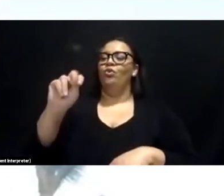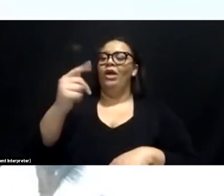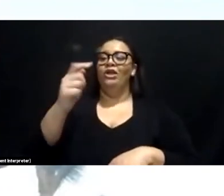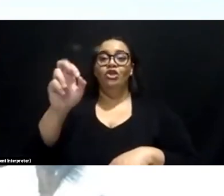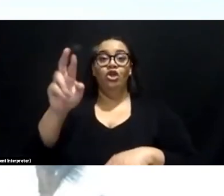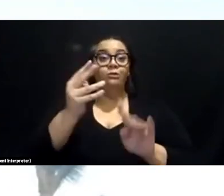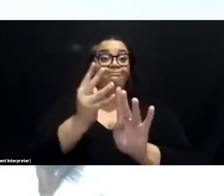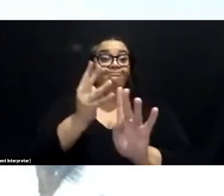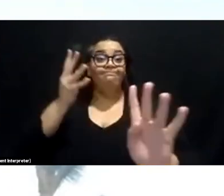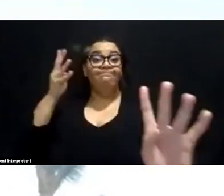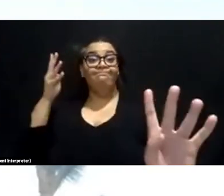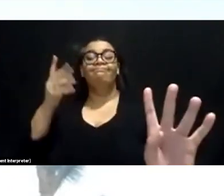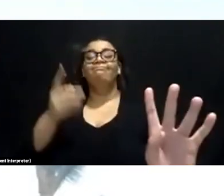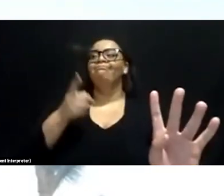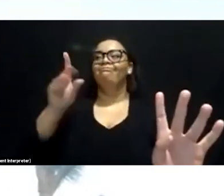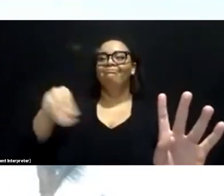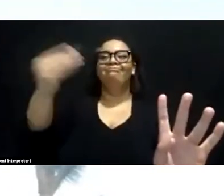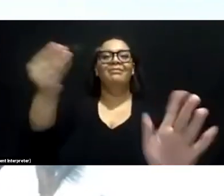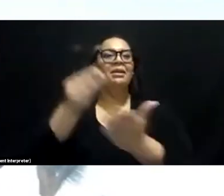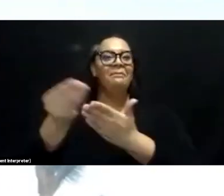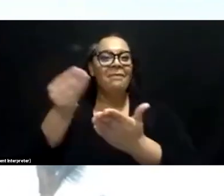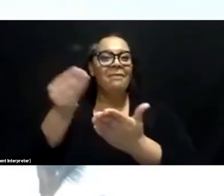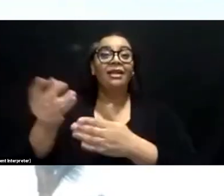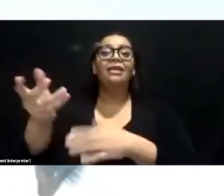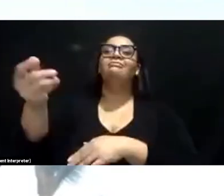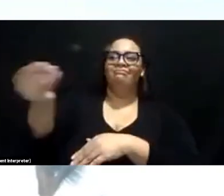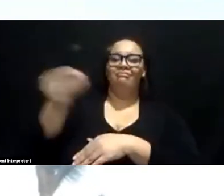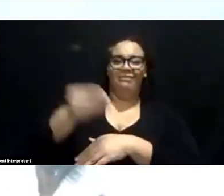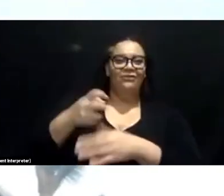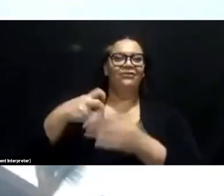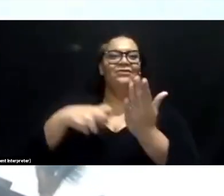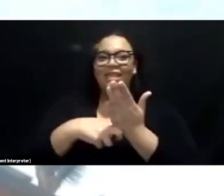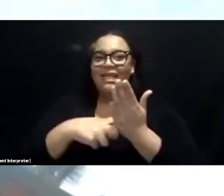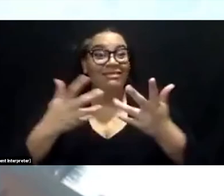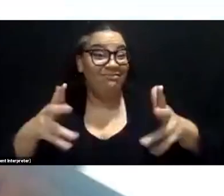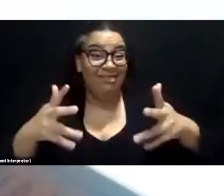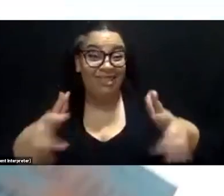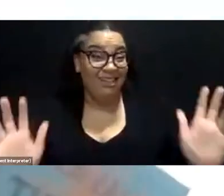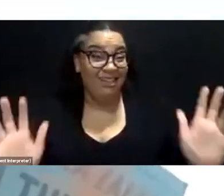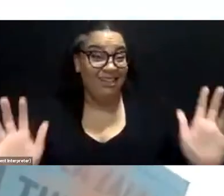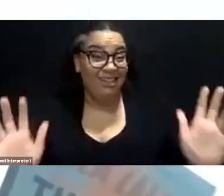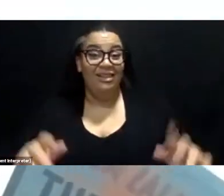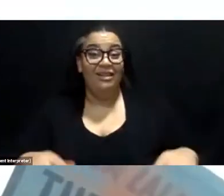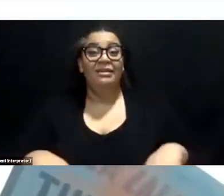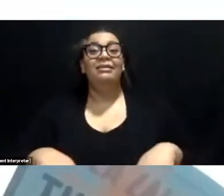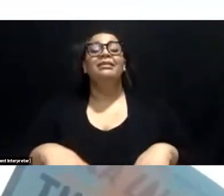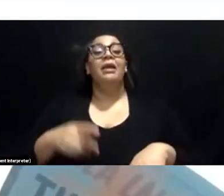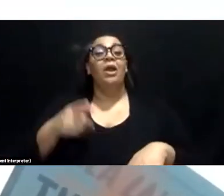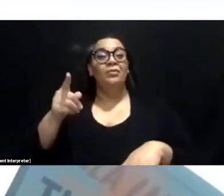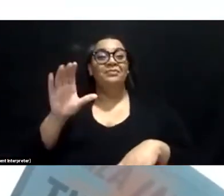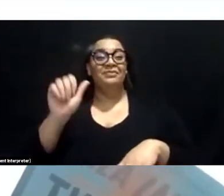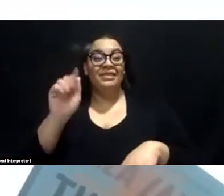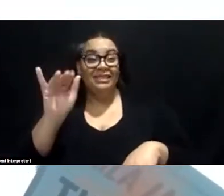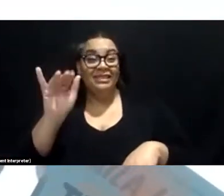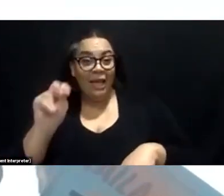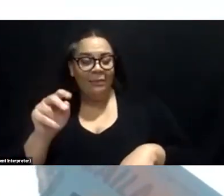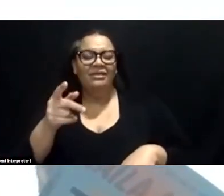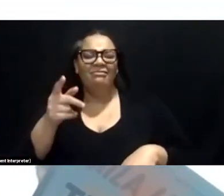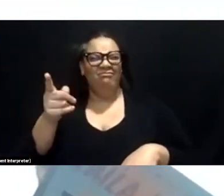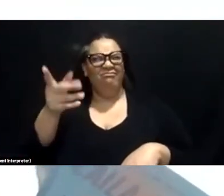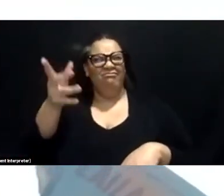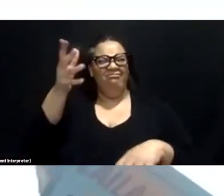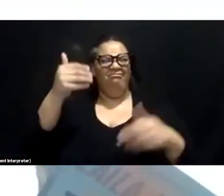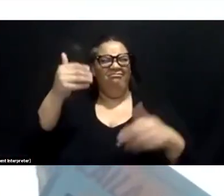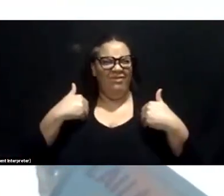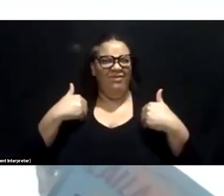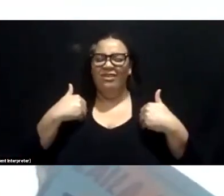and it's neighborhoods. It's the town. I mean, it's the, the cabin that, that her dad had is probably right off park Boulevard. Like that